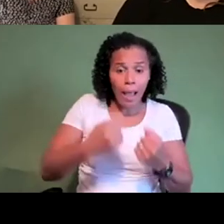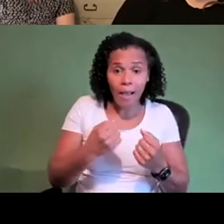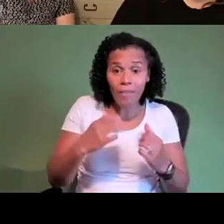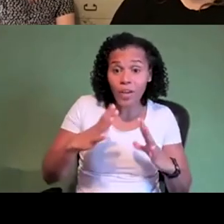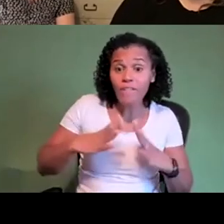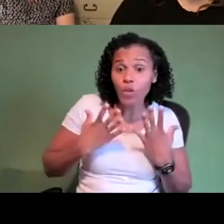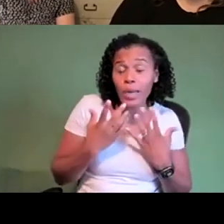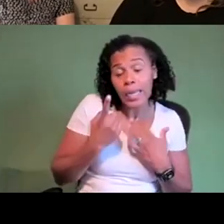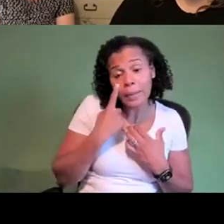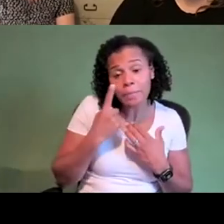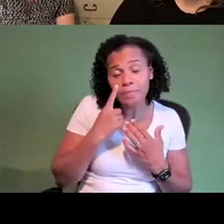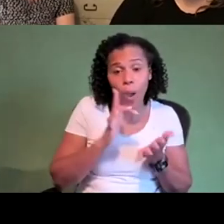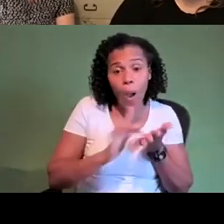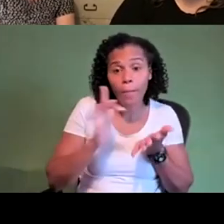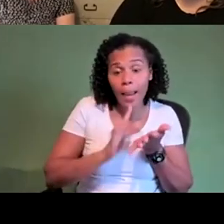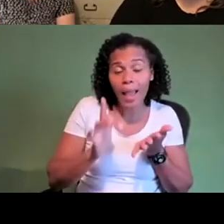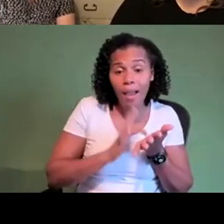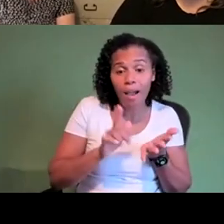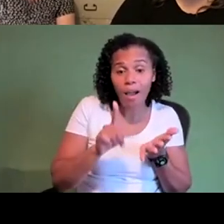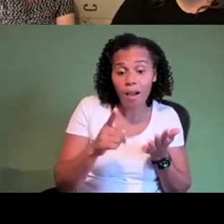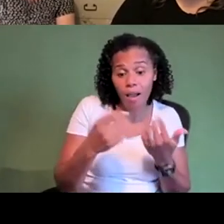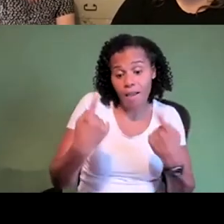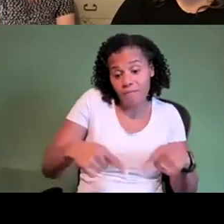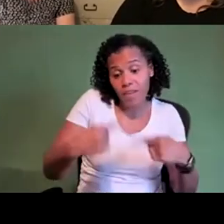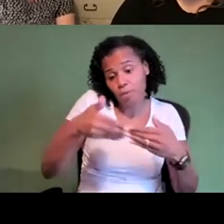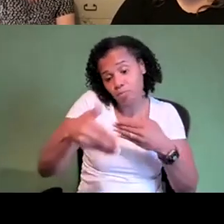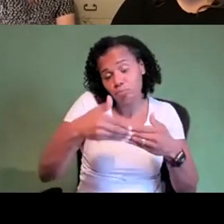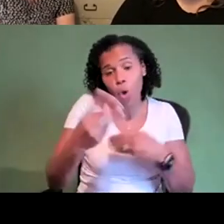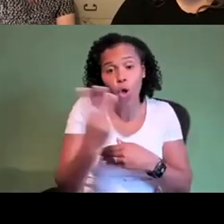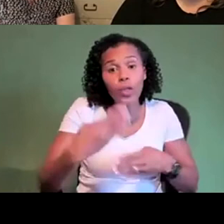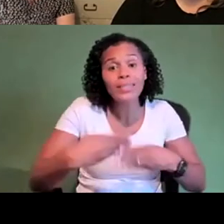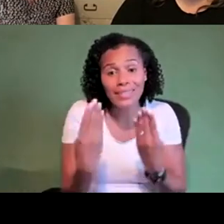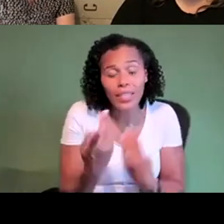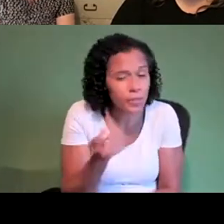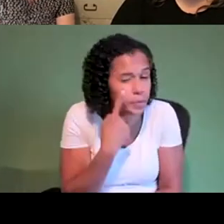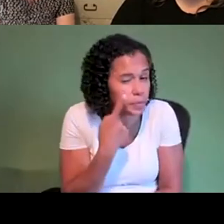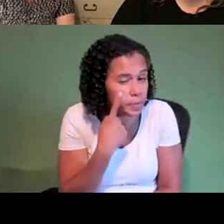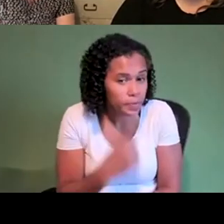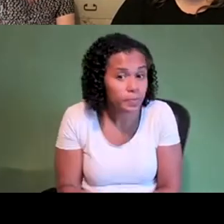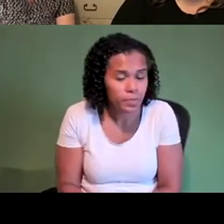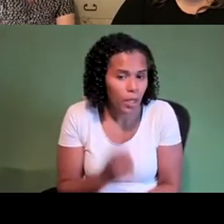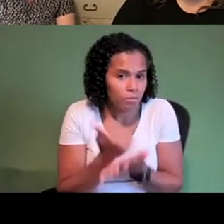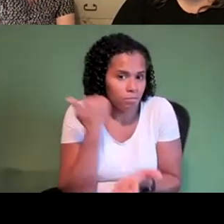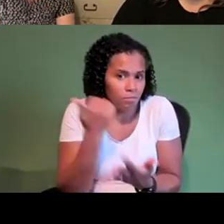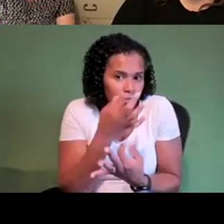13 days so if anyone can check it out it's yeah it's a pretty great watch